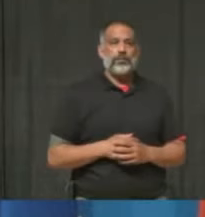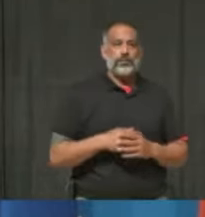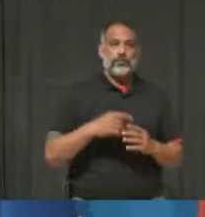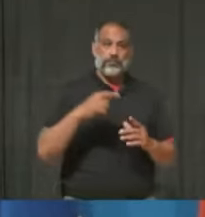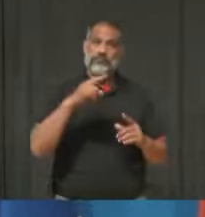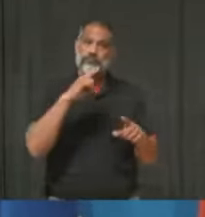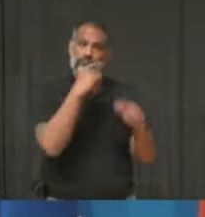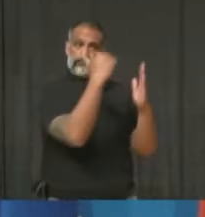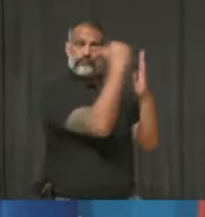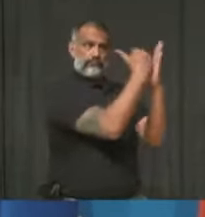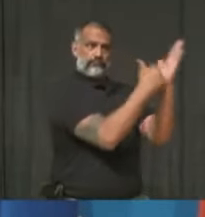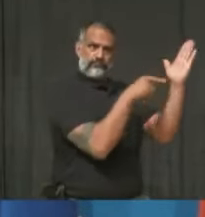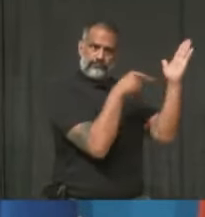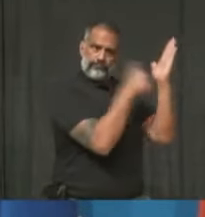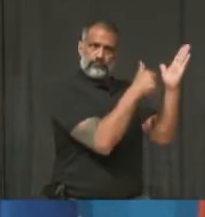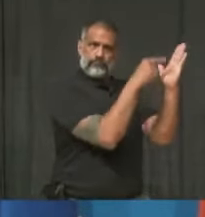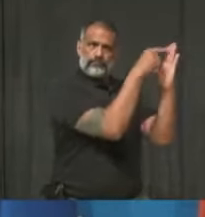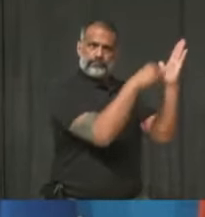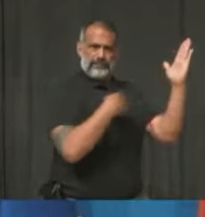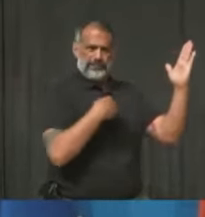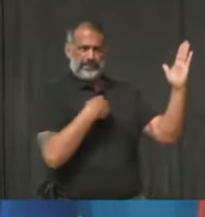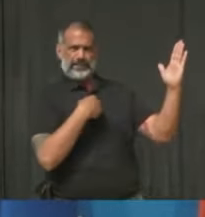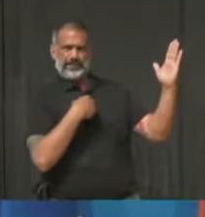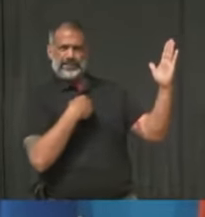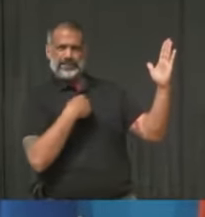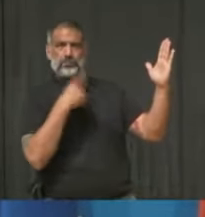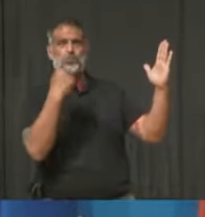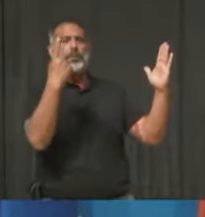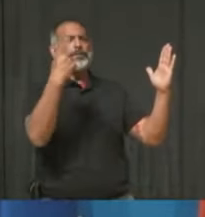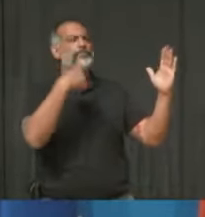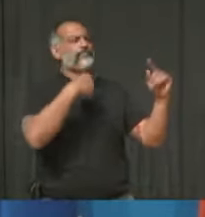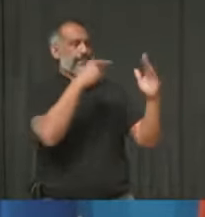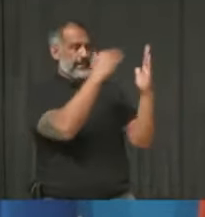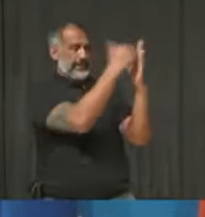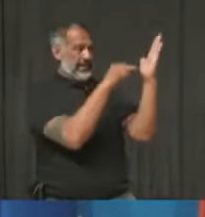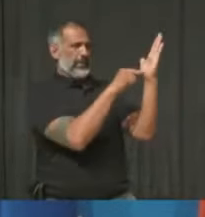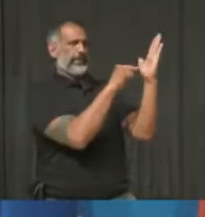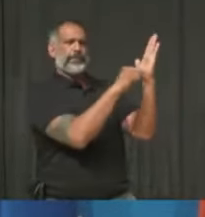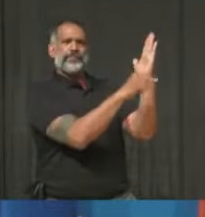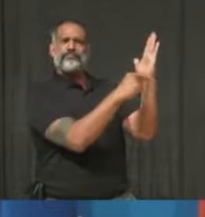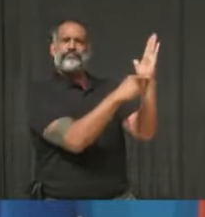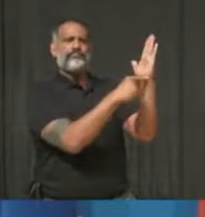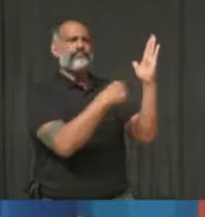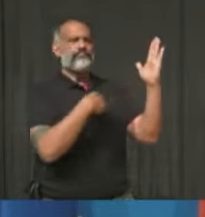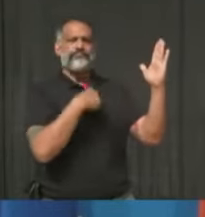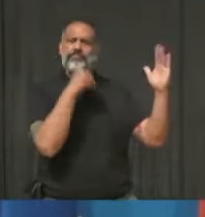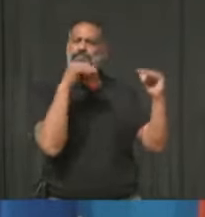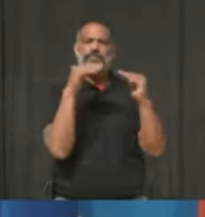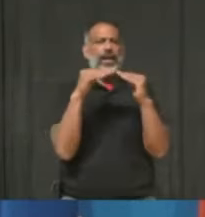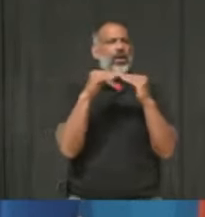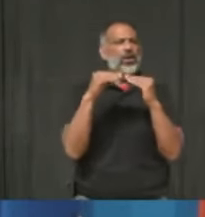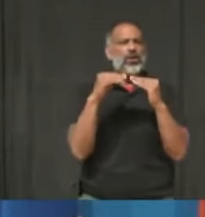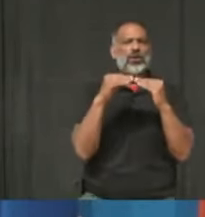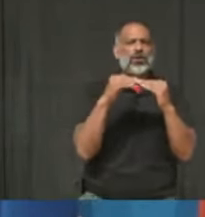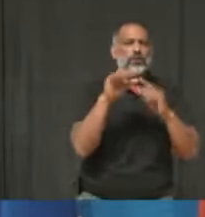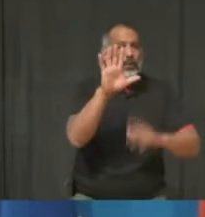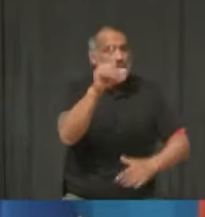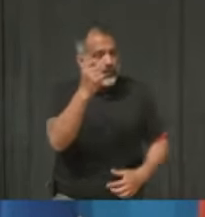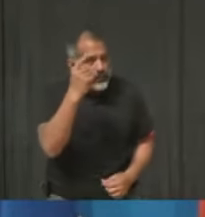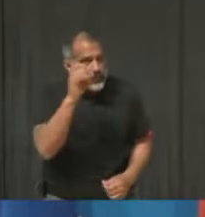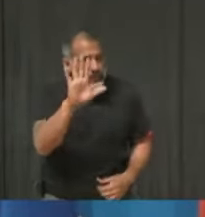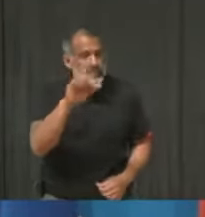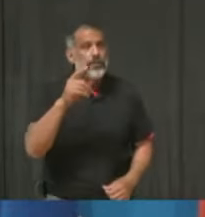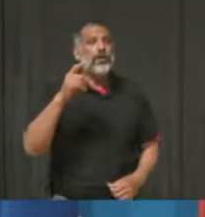make sense, at least to me. And not all of them are fair. It's time that the restrictions on outdoor